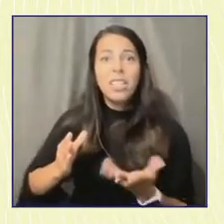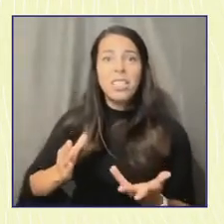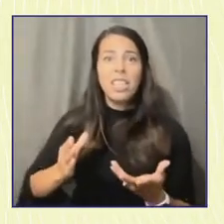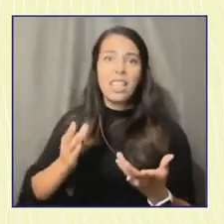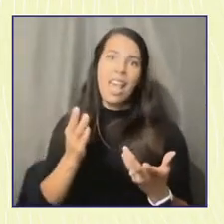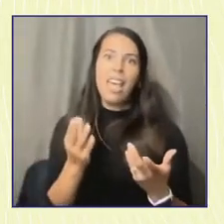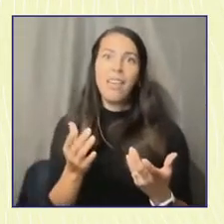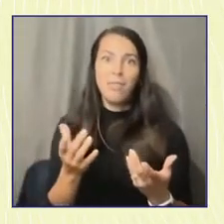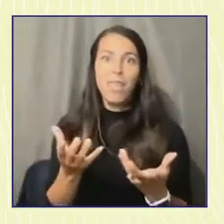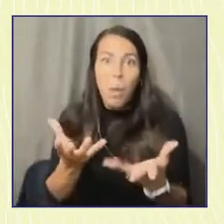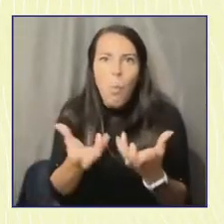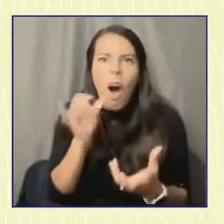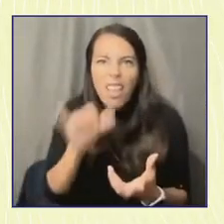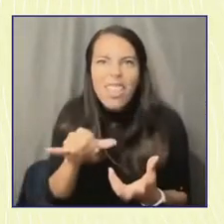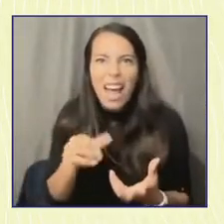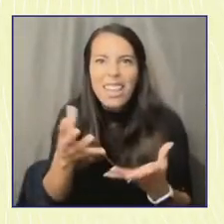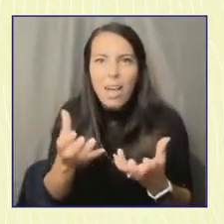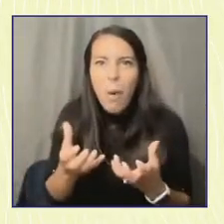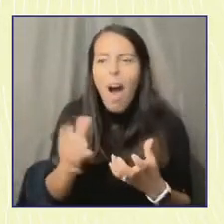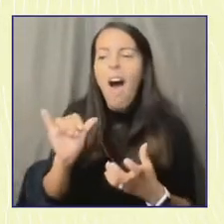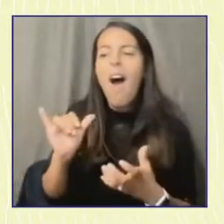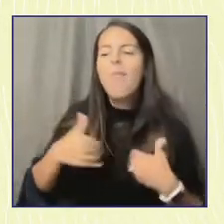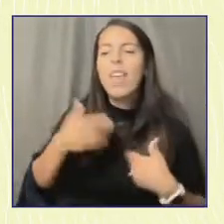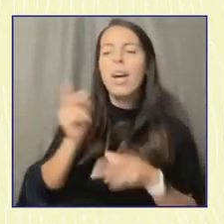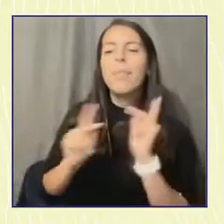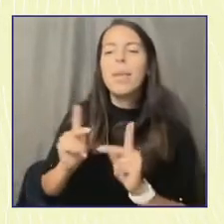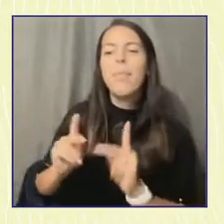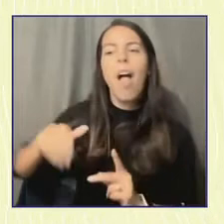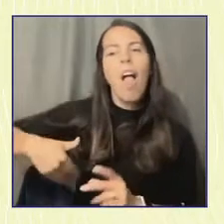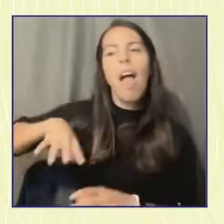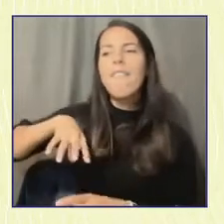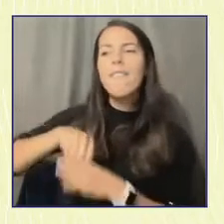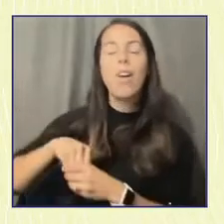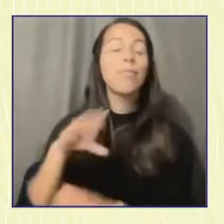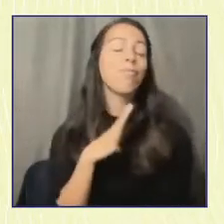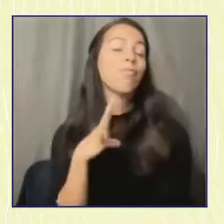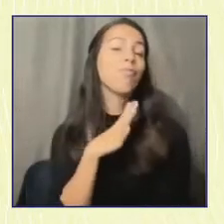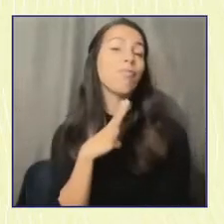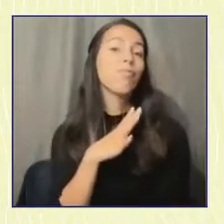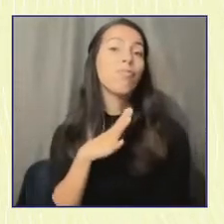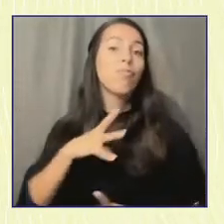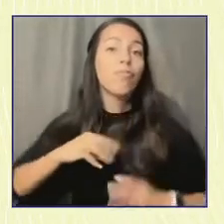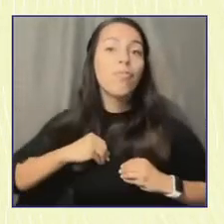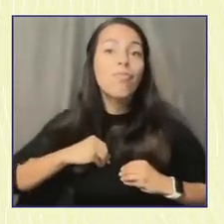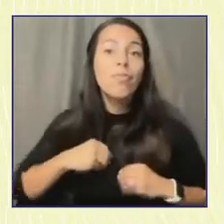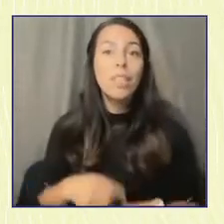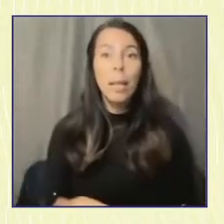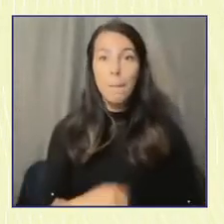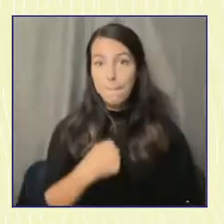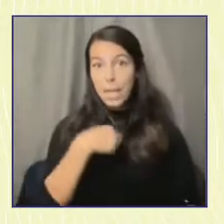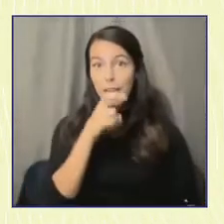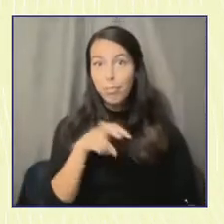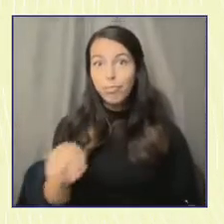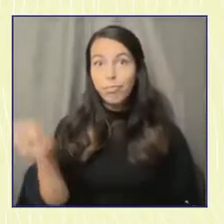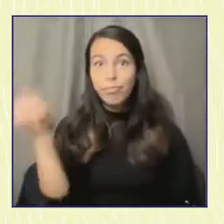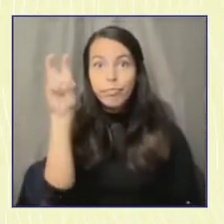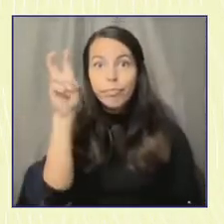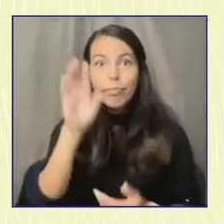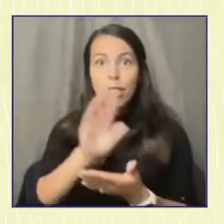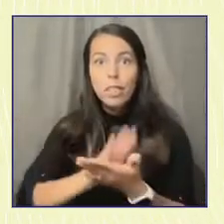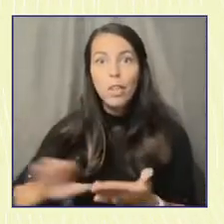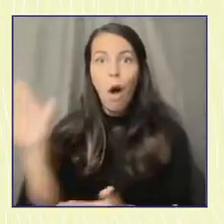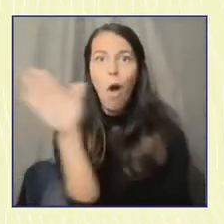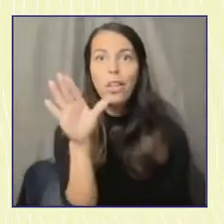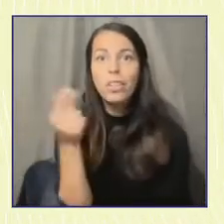involved. I do my organizing on college campuses across Georgia, from Albany State to Spelman